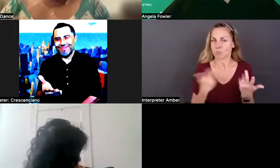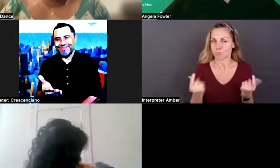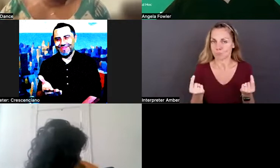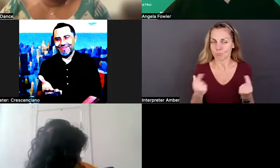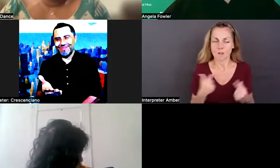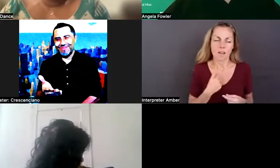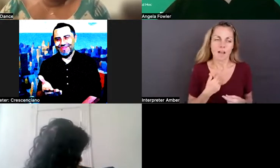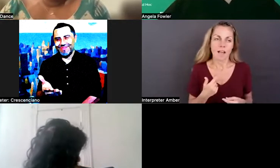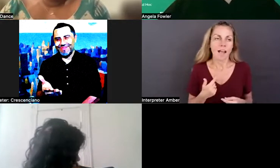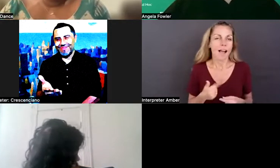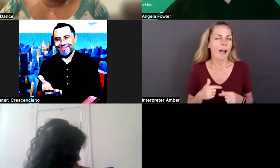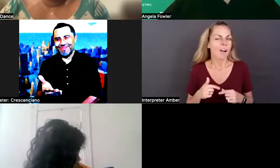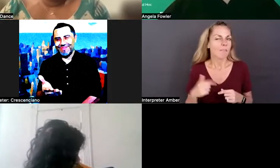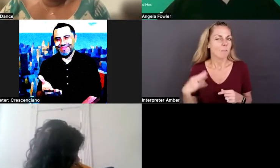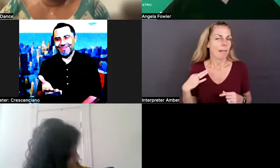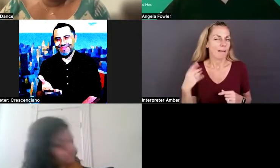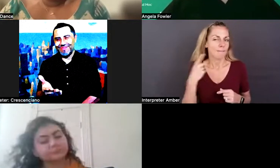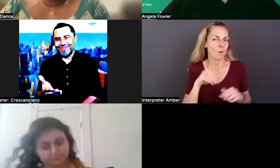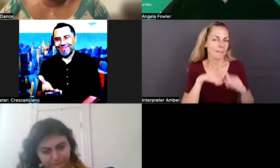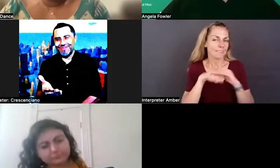for an accessibility position.